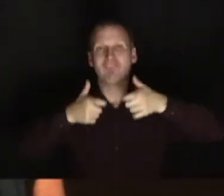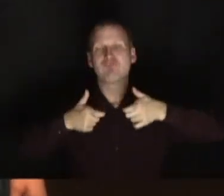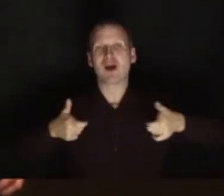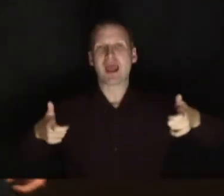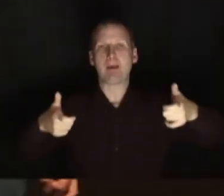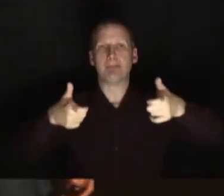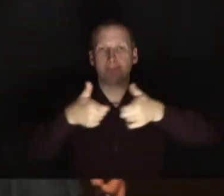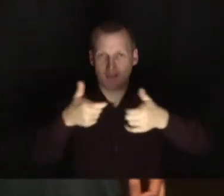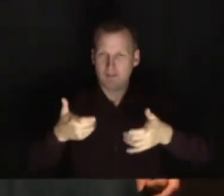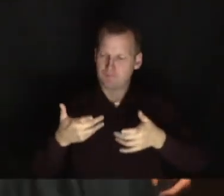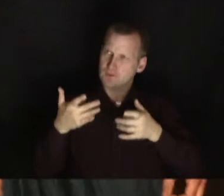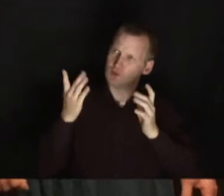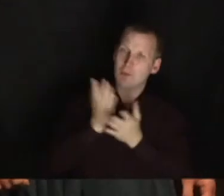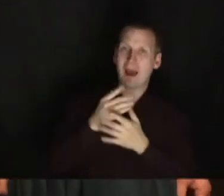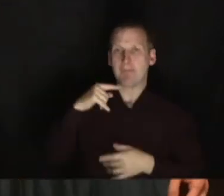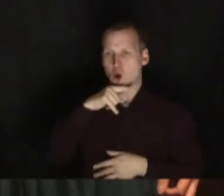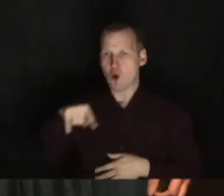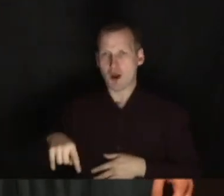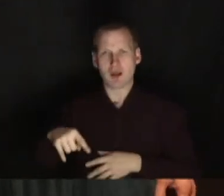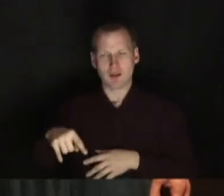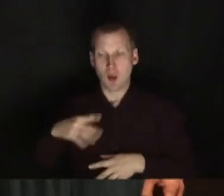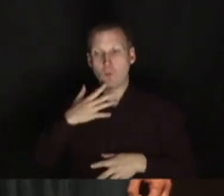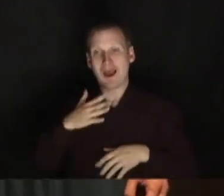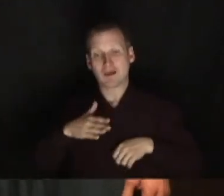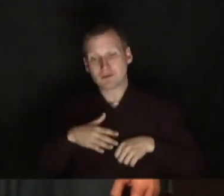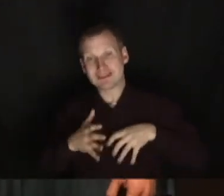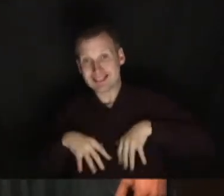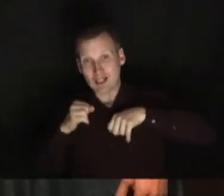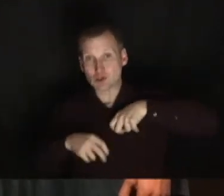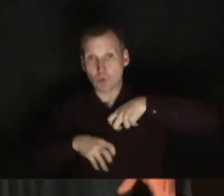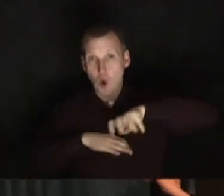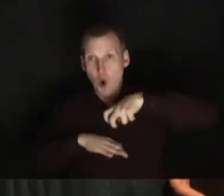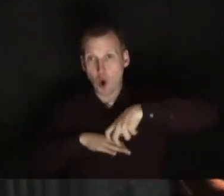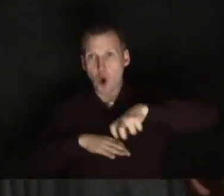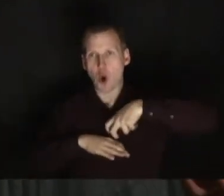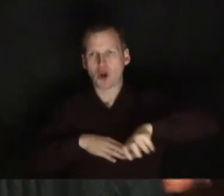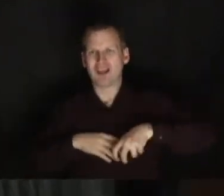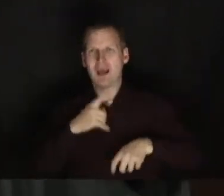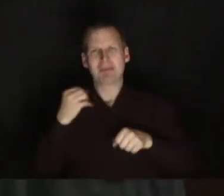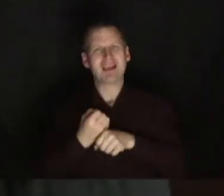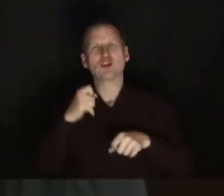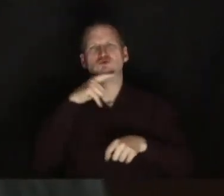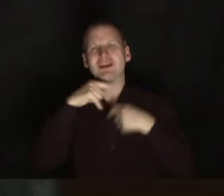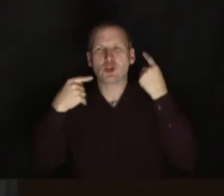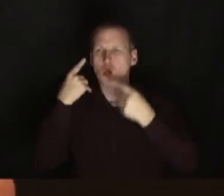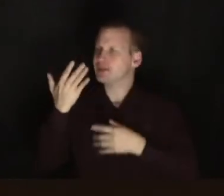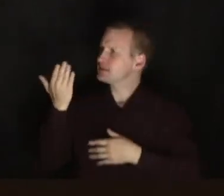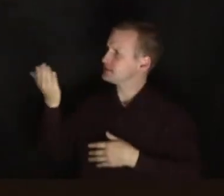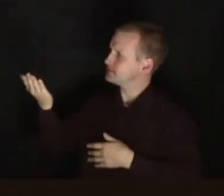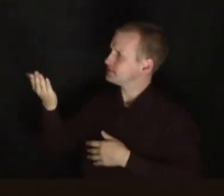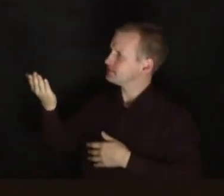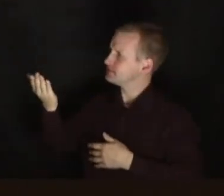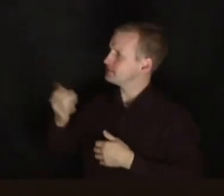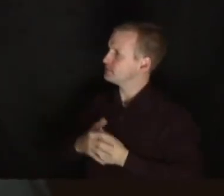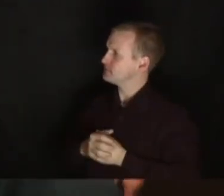let me tell you about my little boy not long after he learned to walk. He started making a very strange noise so he would be walking along.